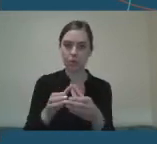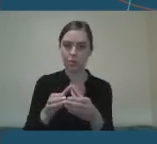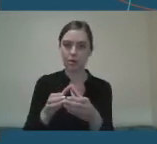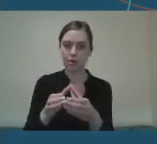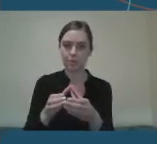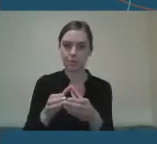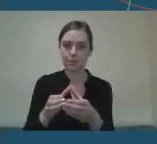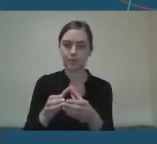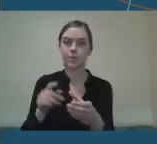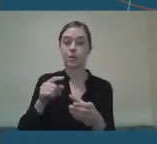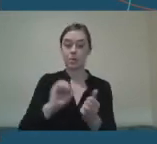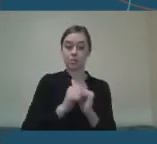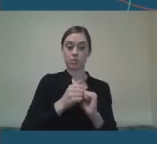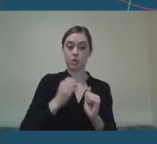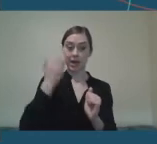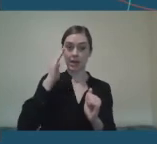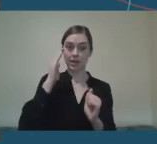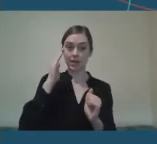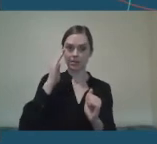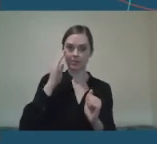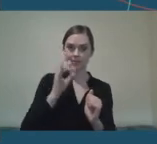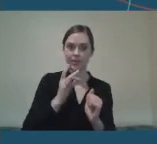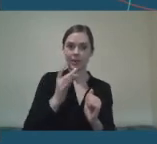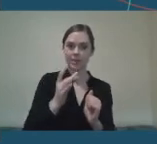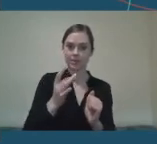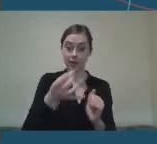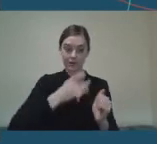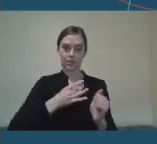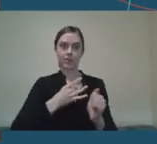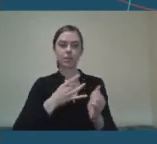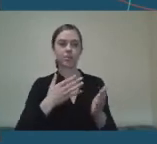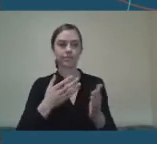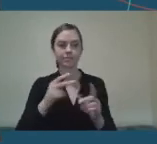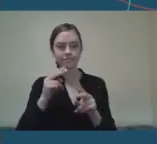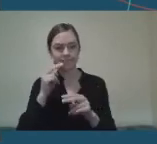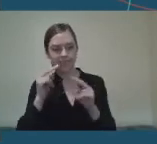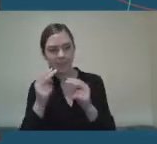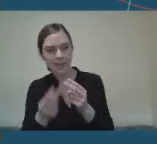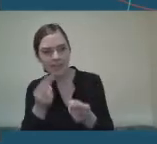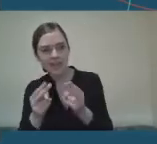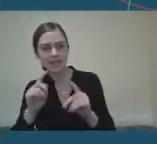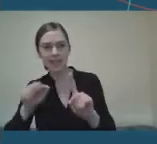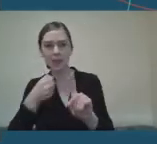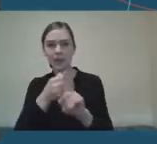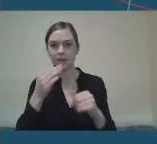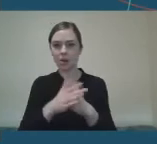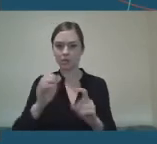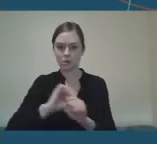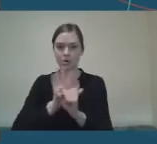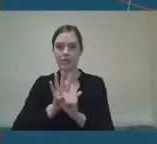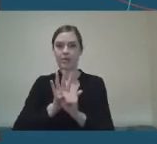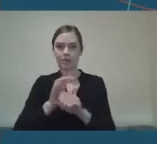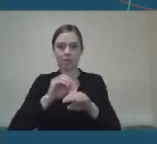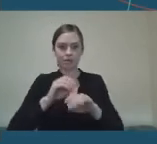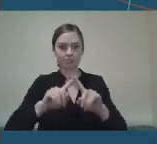assess the impact, particularly across the disability sector in sports and the NGB's joined us in that